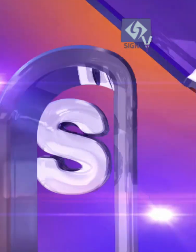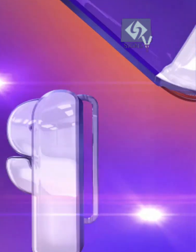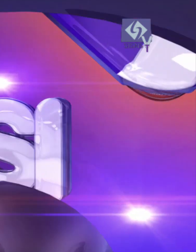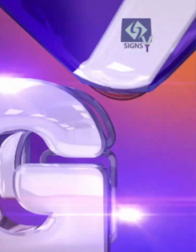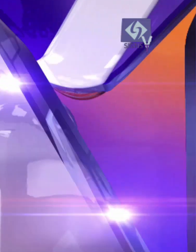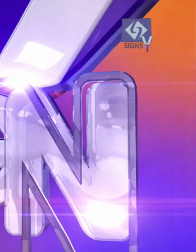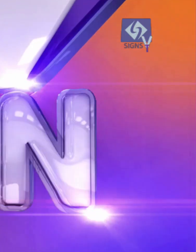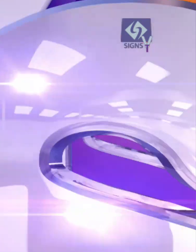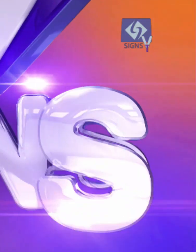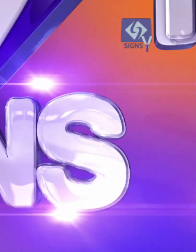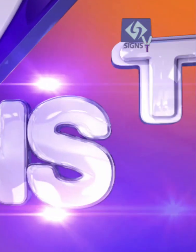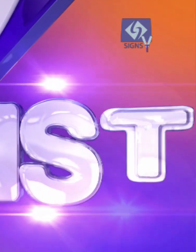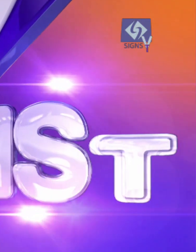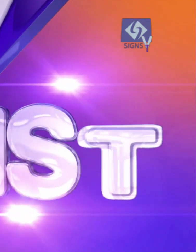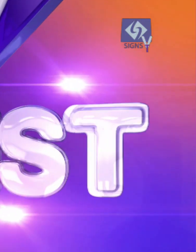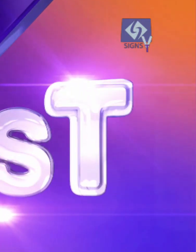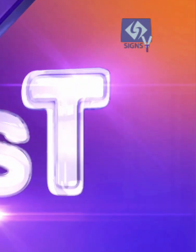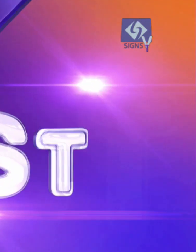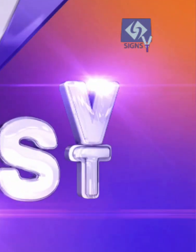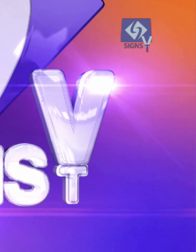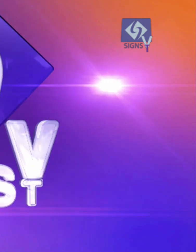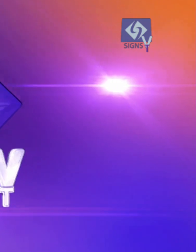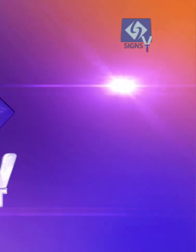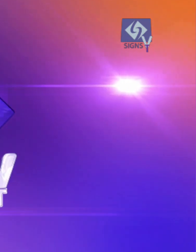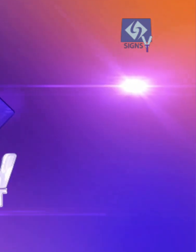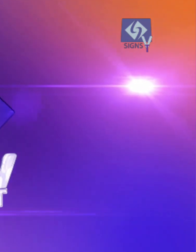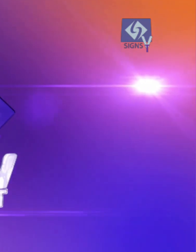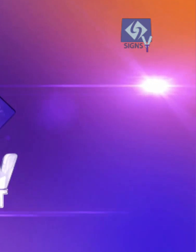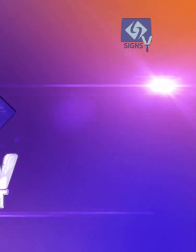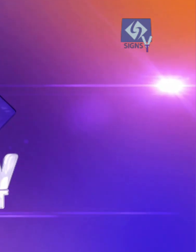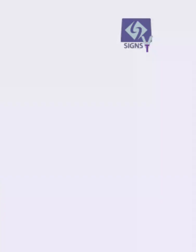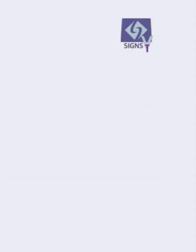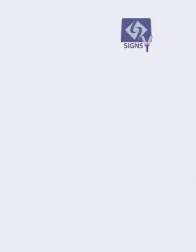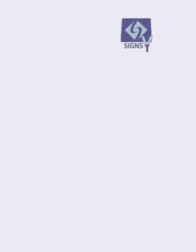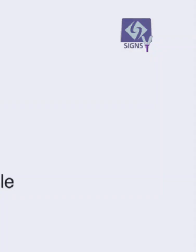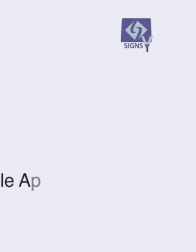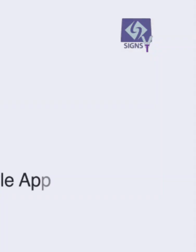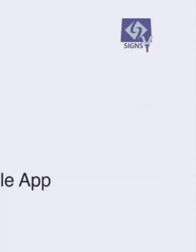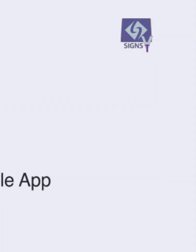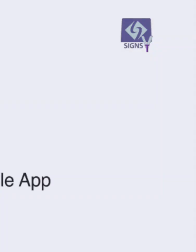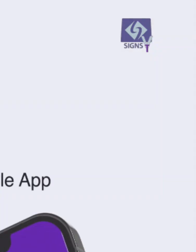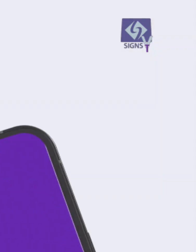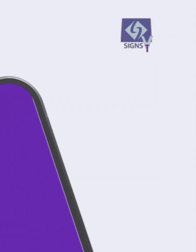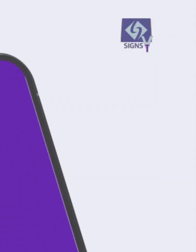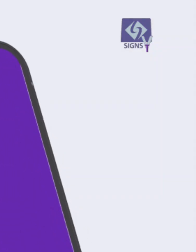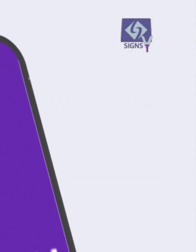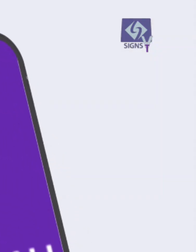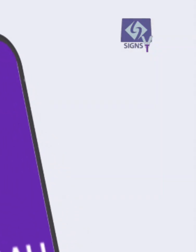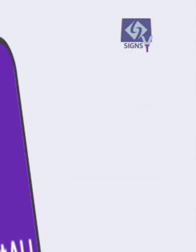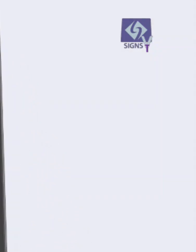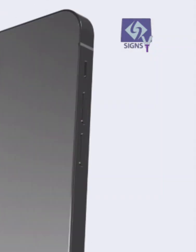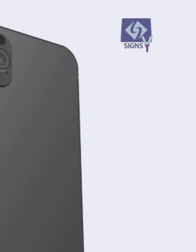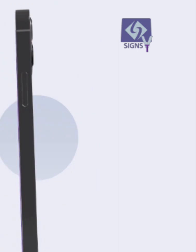TV and a sign language interpreters mobile application assist all. Science Media